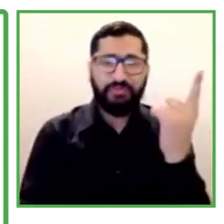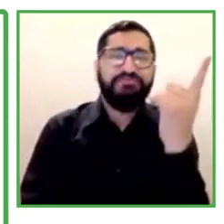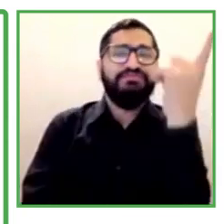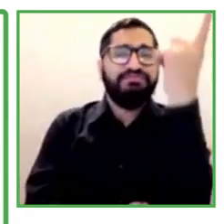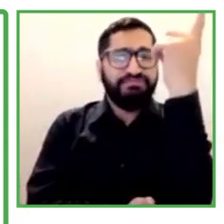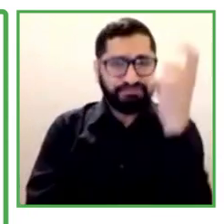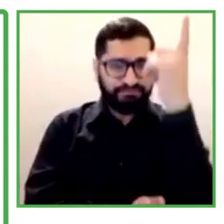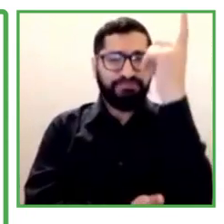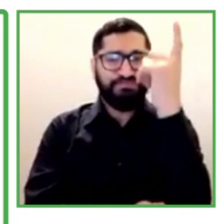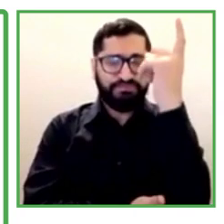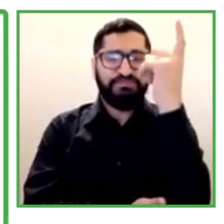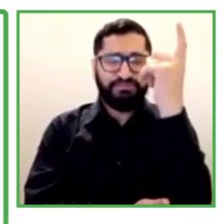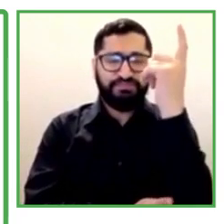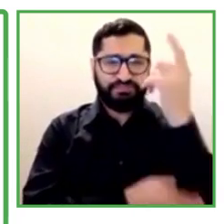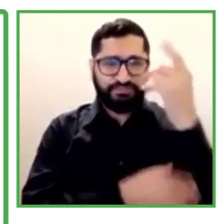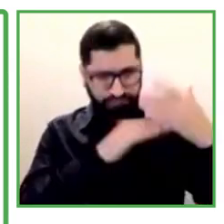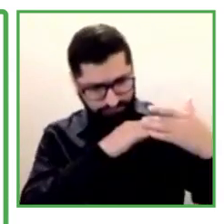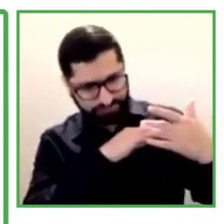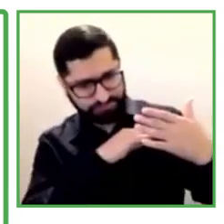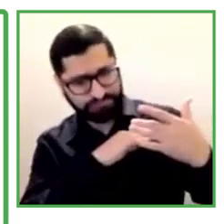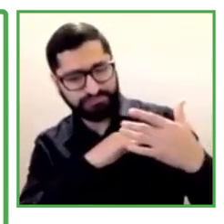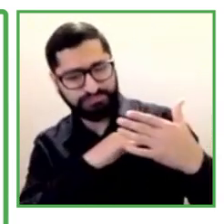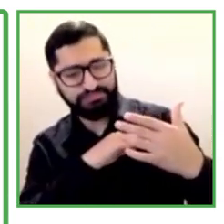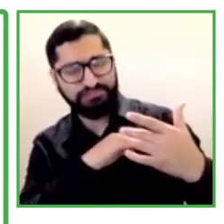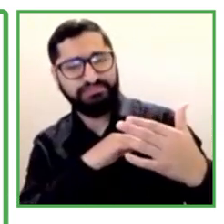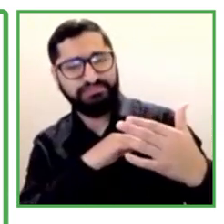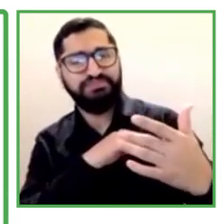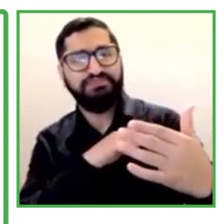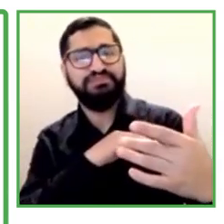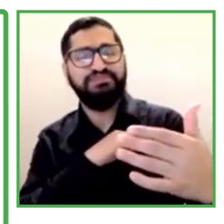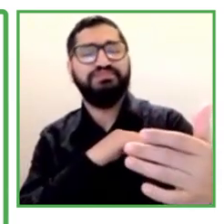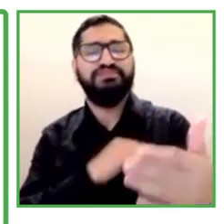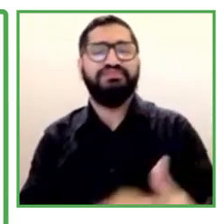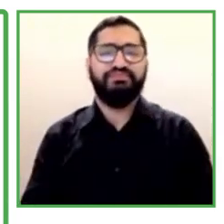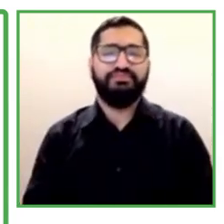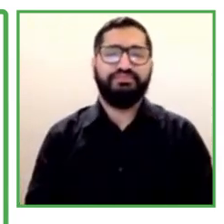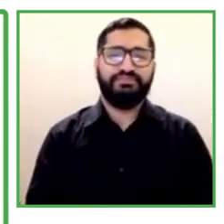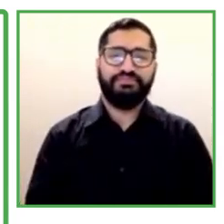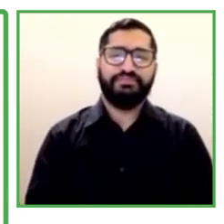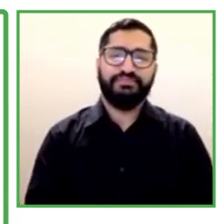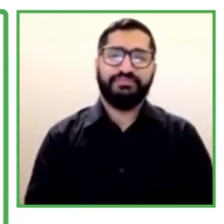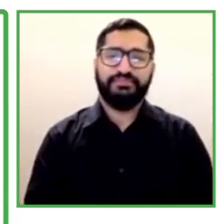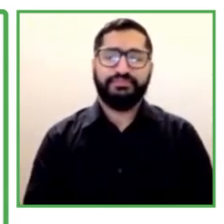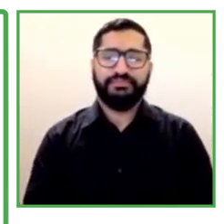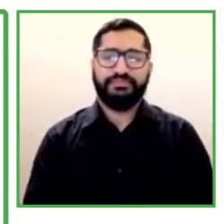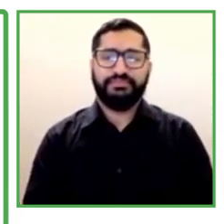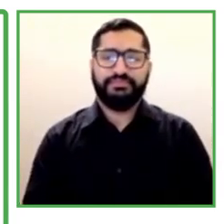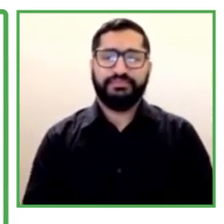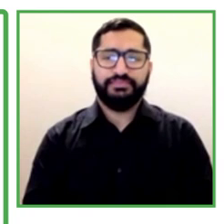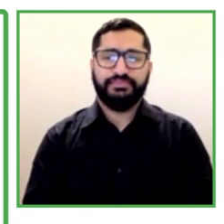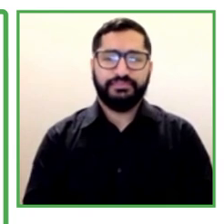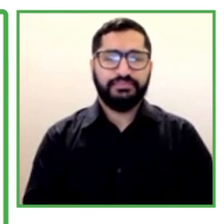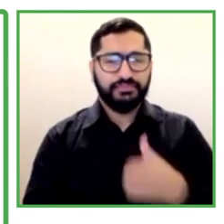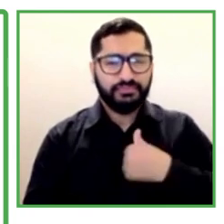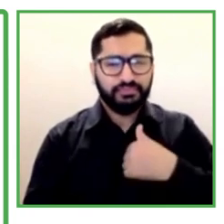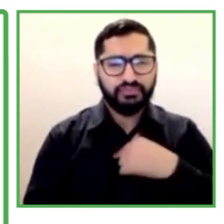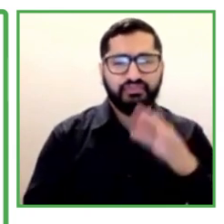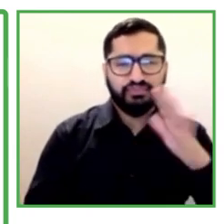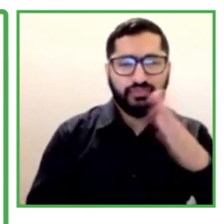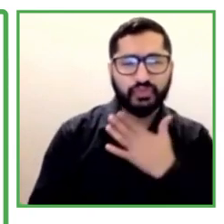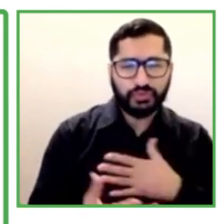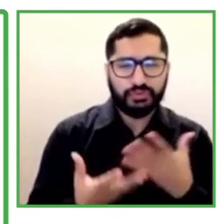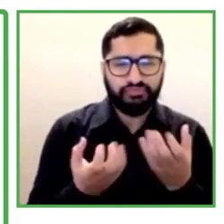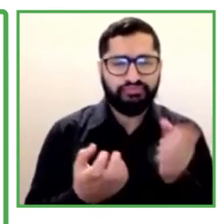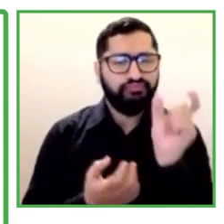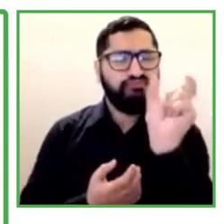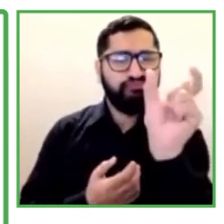inclusion. Diversity is about who you are working with. It focuses on